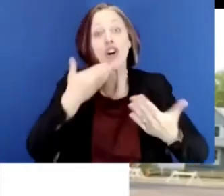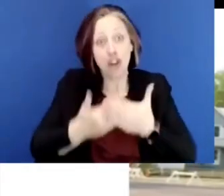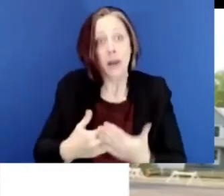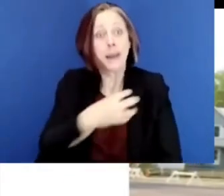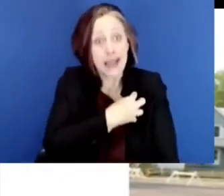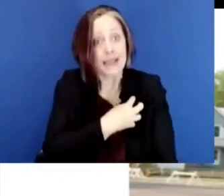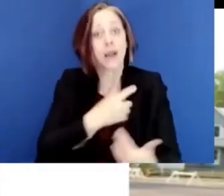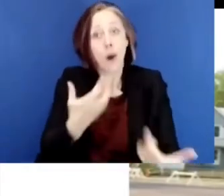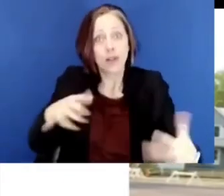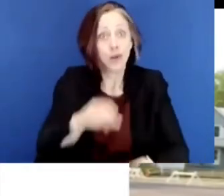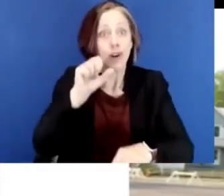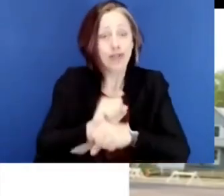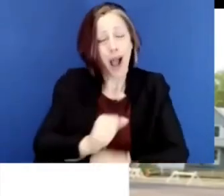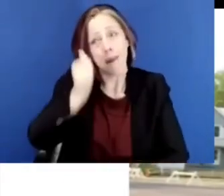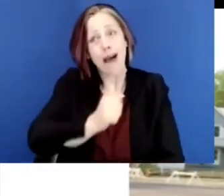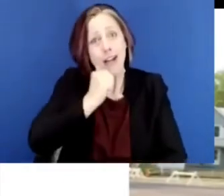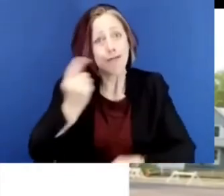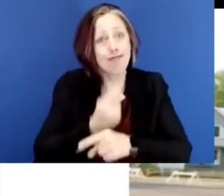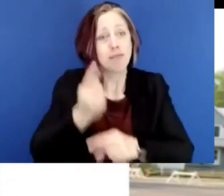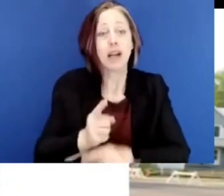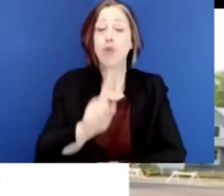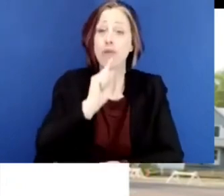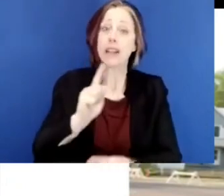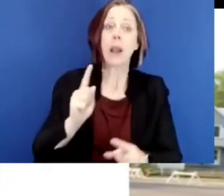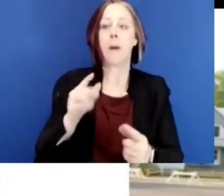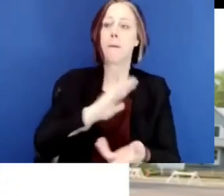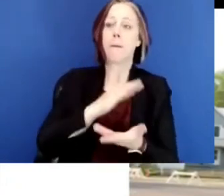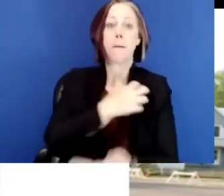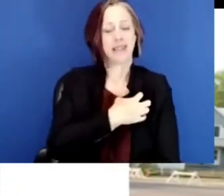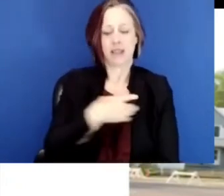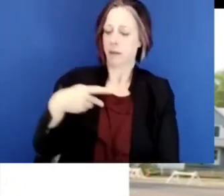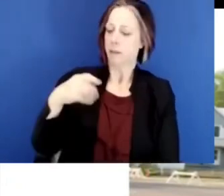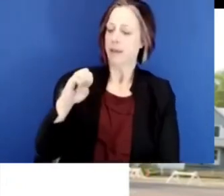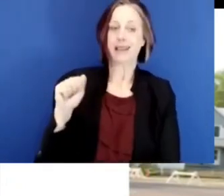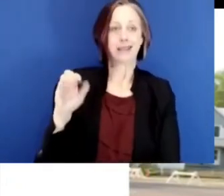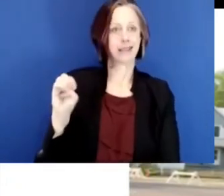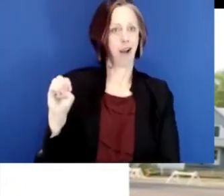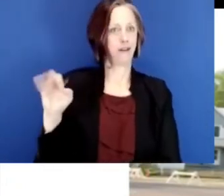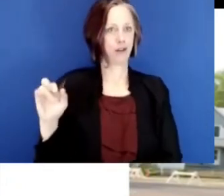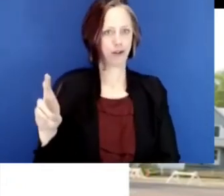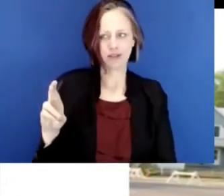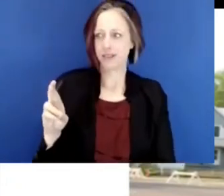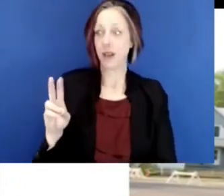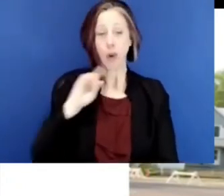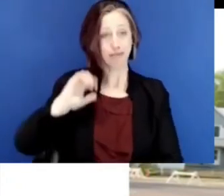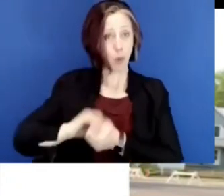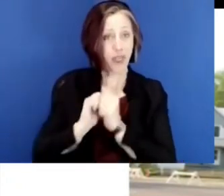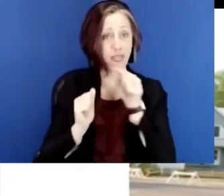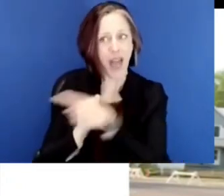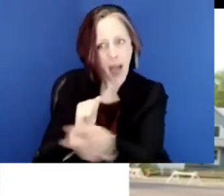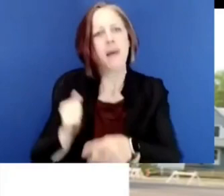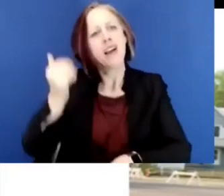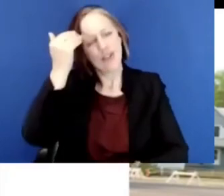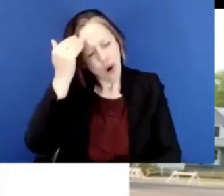of the work that we did. You know, I, I always say, we absolutely have to transform, um, our system of policing. And